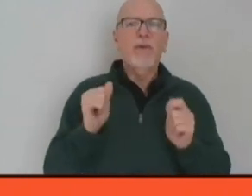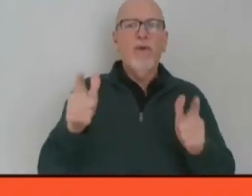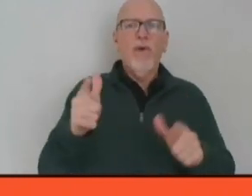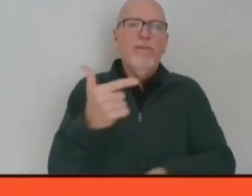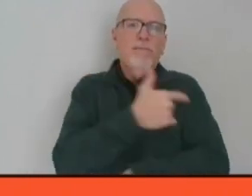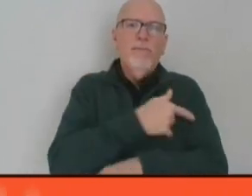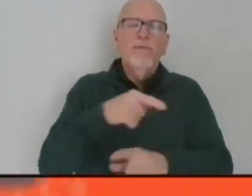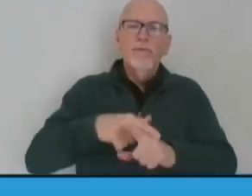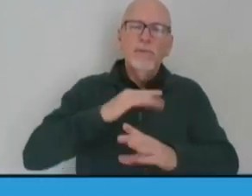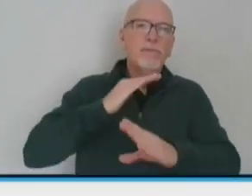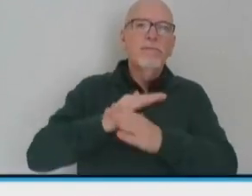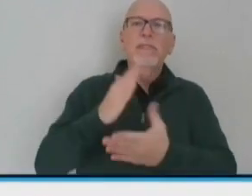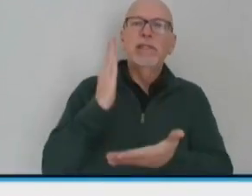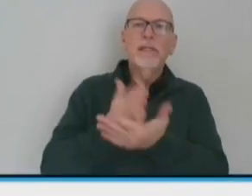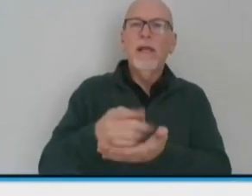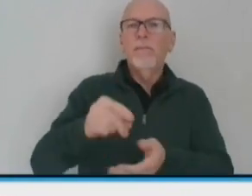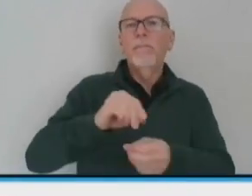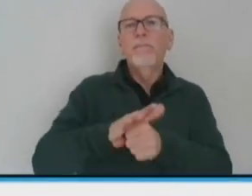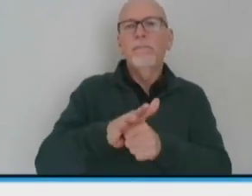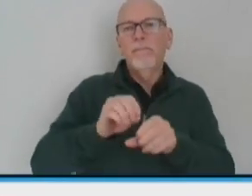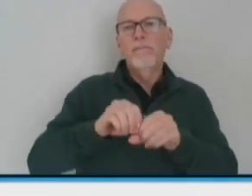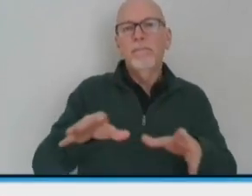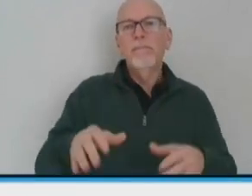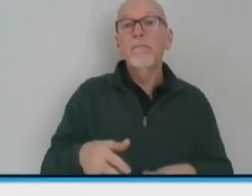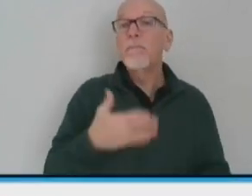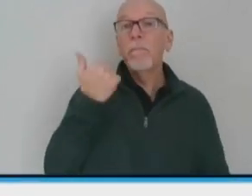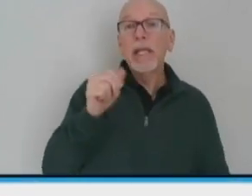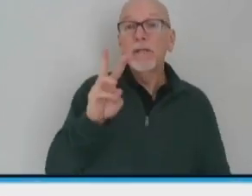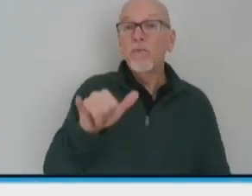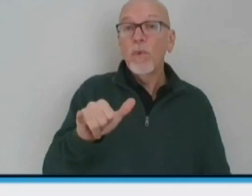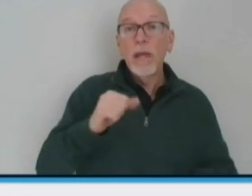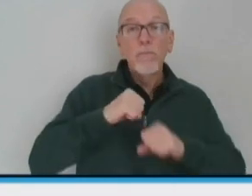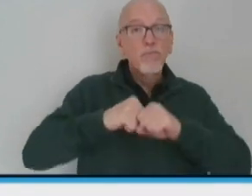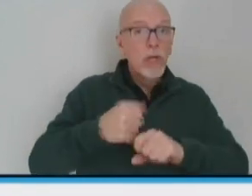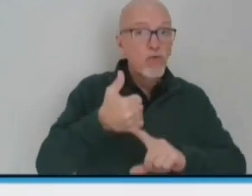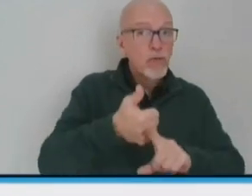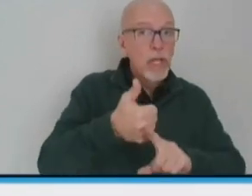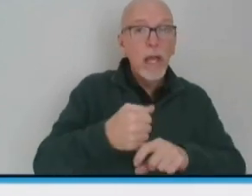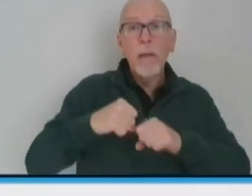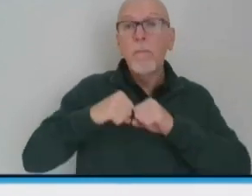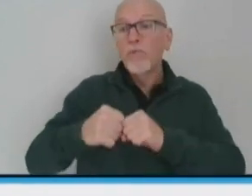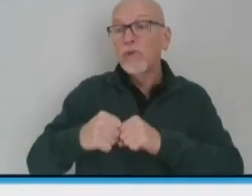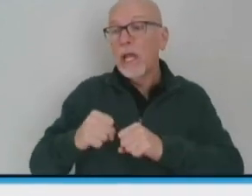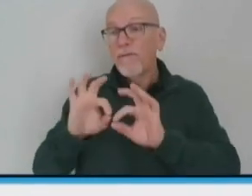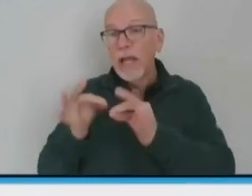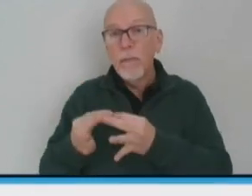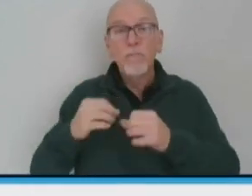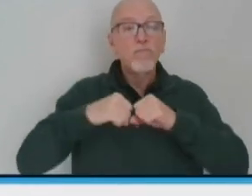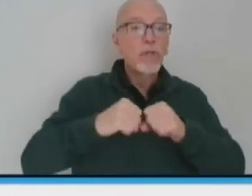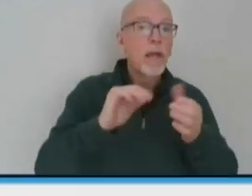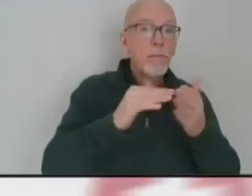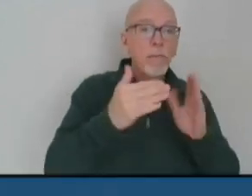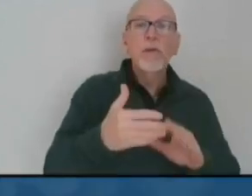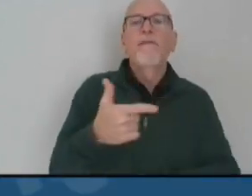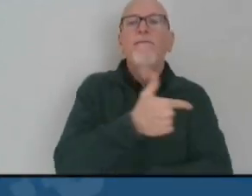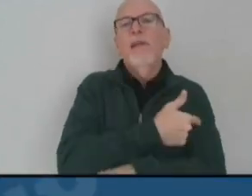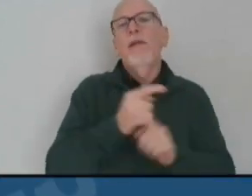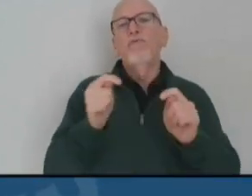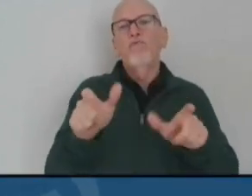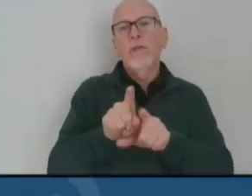stop the pandemic. The best way to protect yourself, your family, and our community is to get vaccinated as soon as you can.